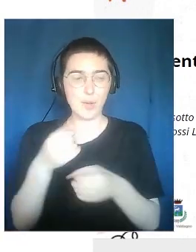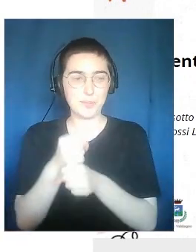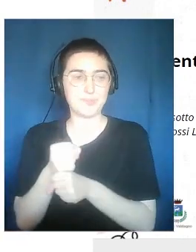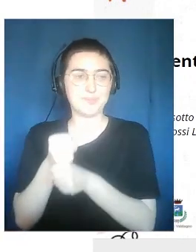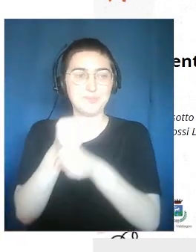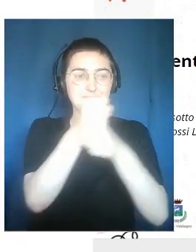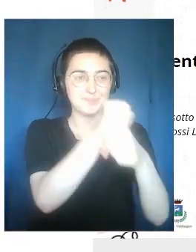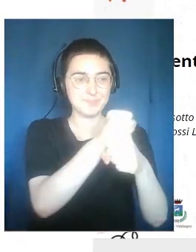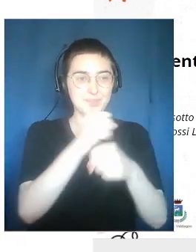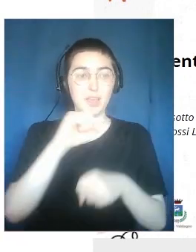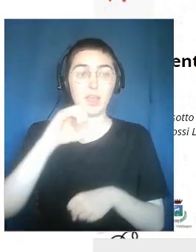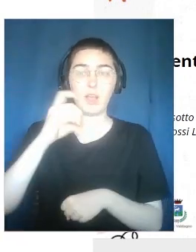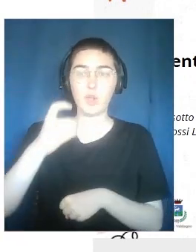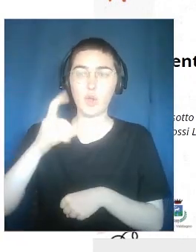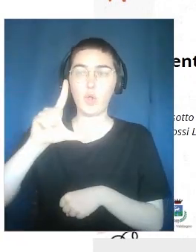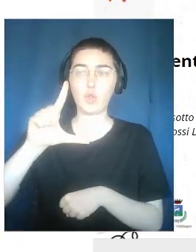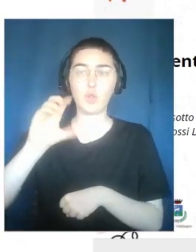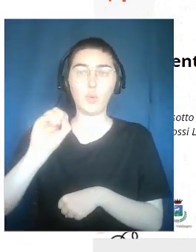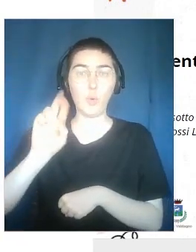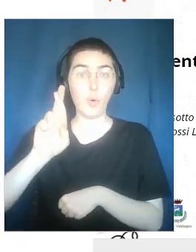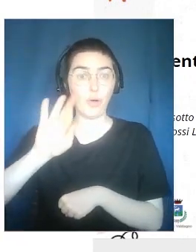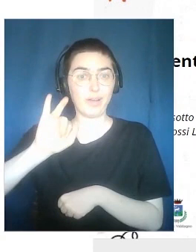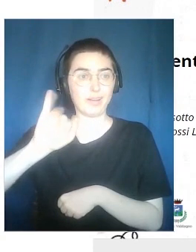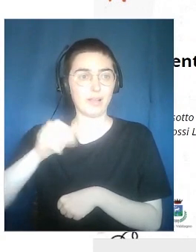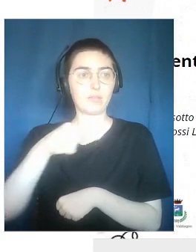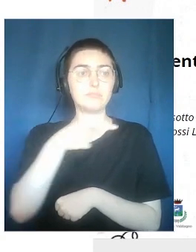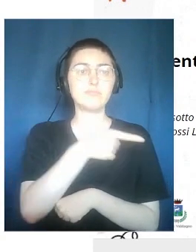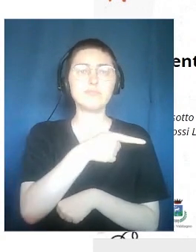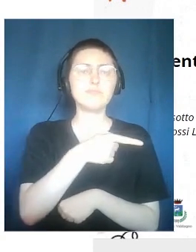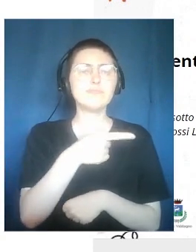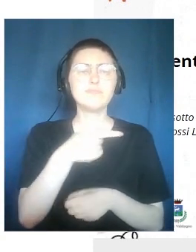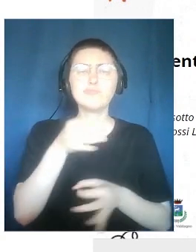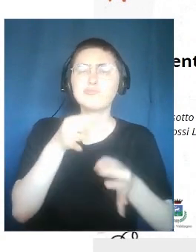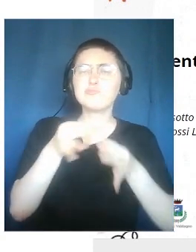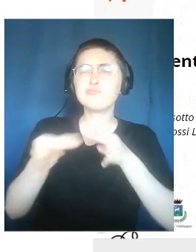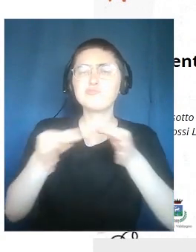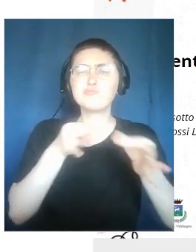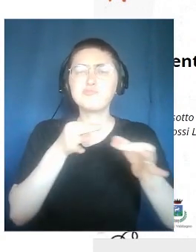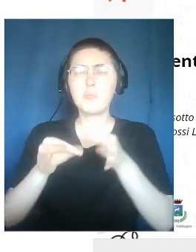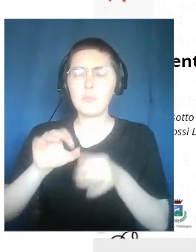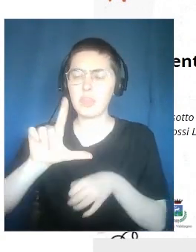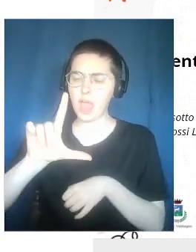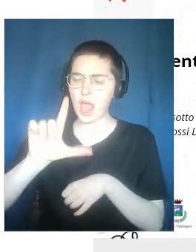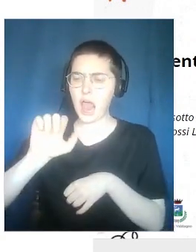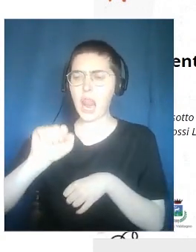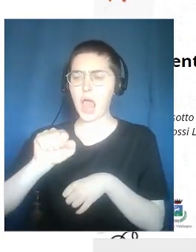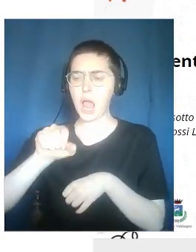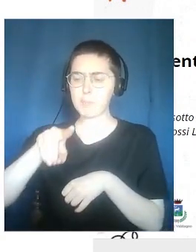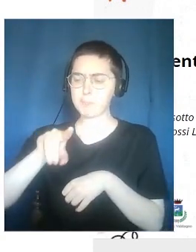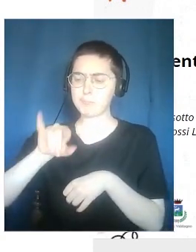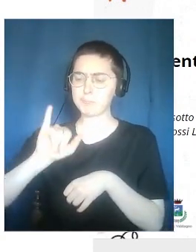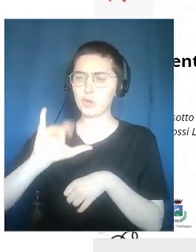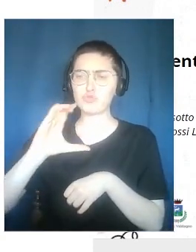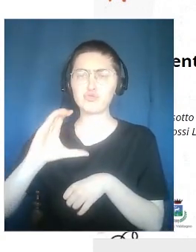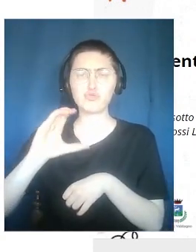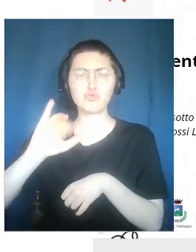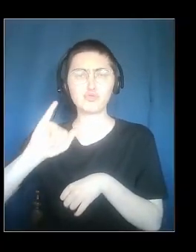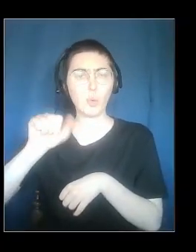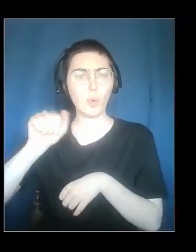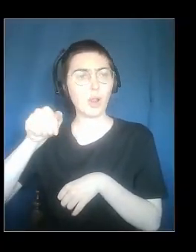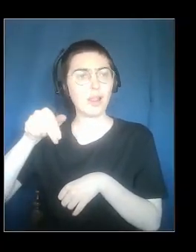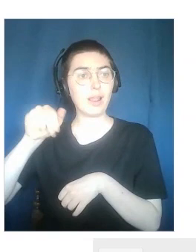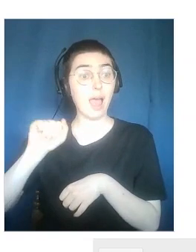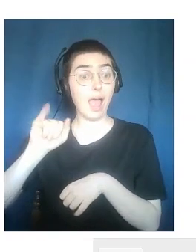I'm not going to steal further time, give the floor to Gloria, who is going to talk about the